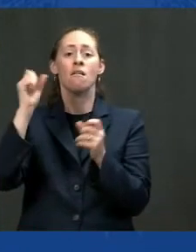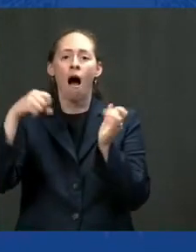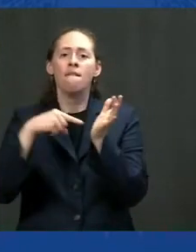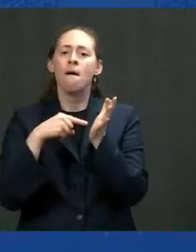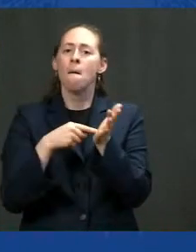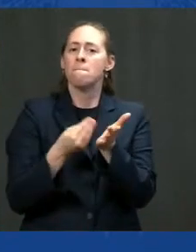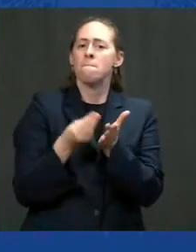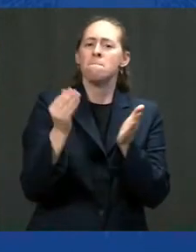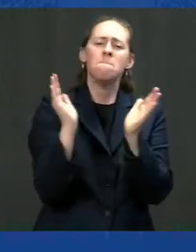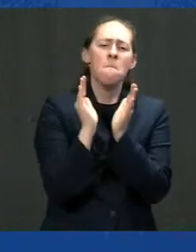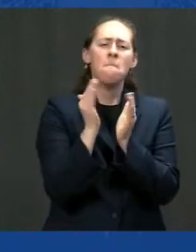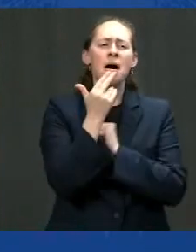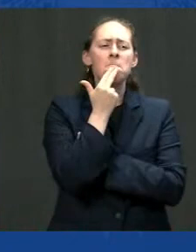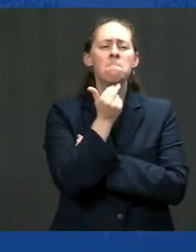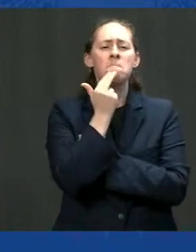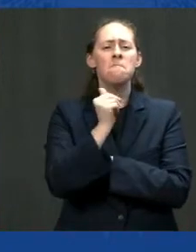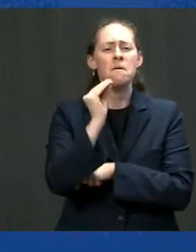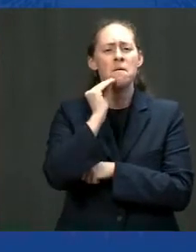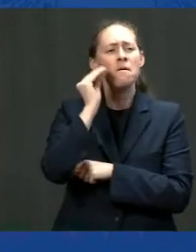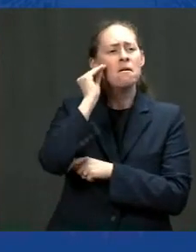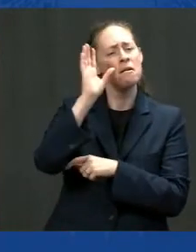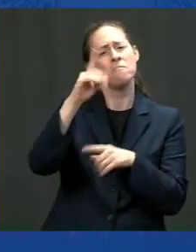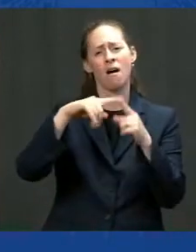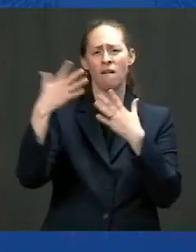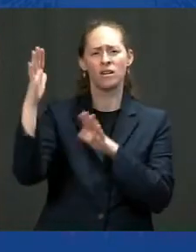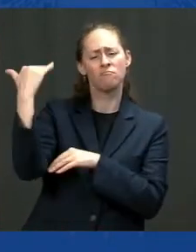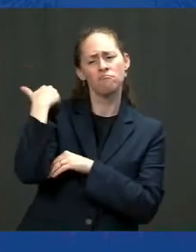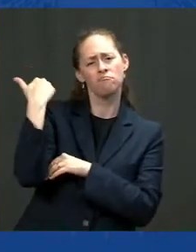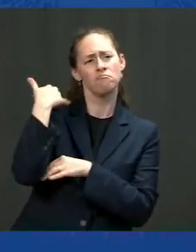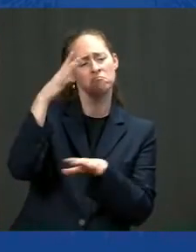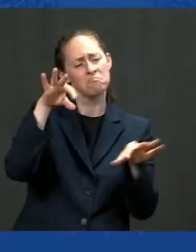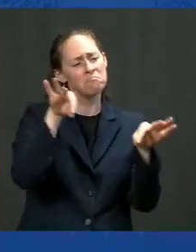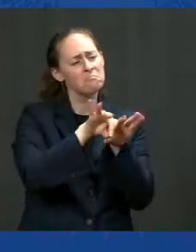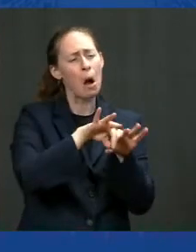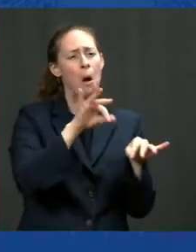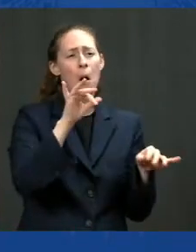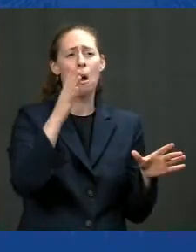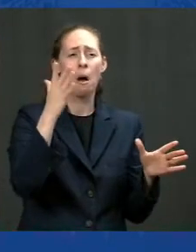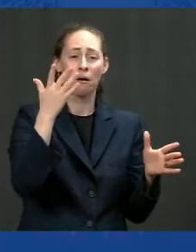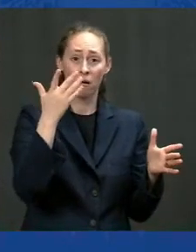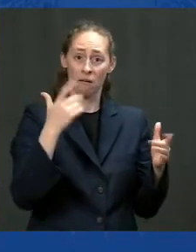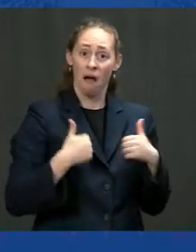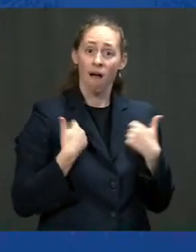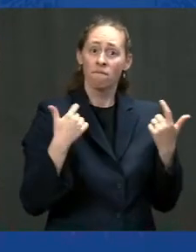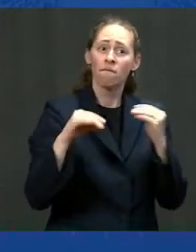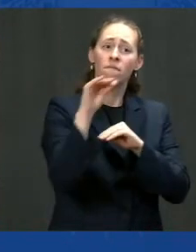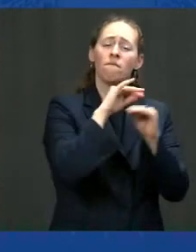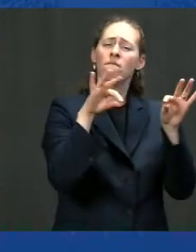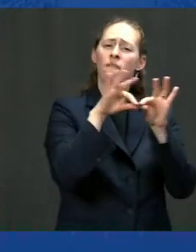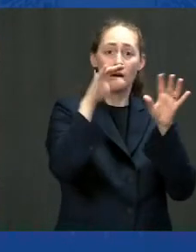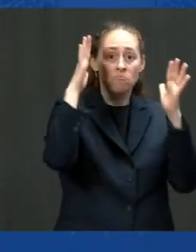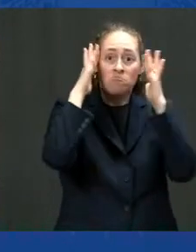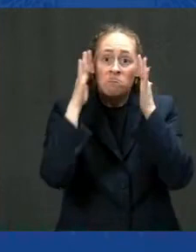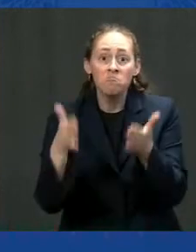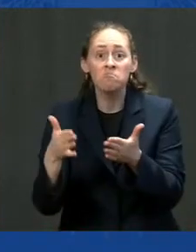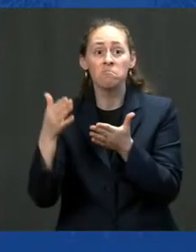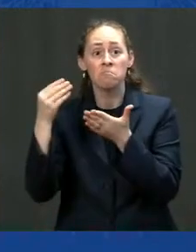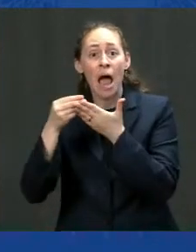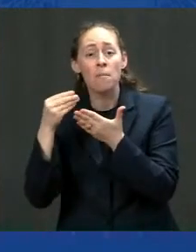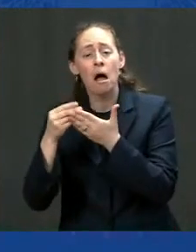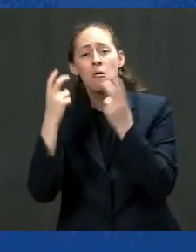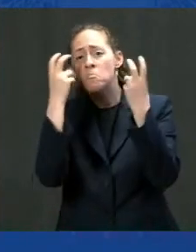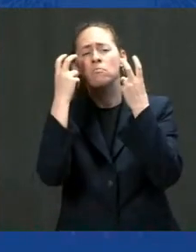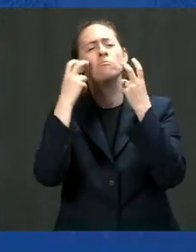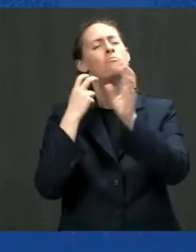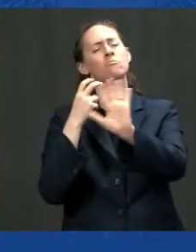joey a job is about a lot more than a paycheck it's about your dignity it's about